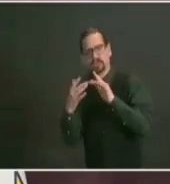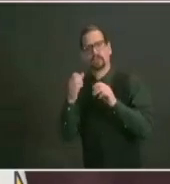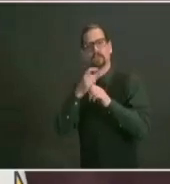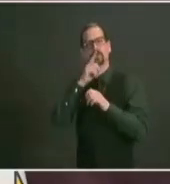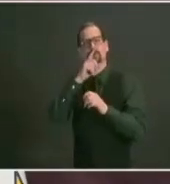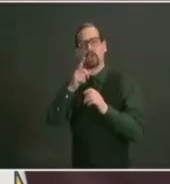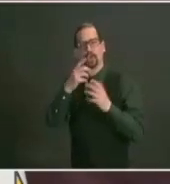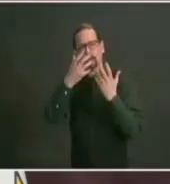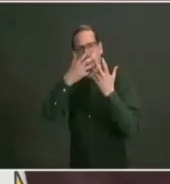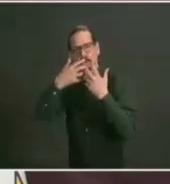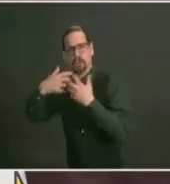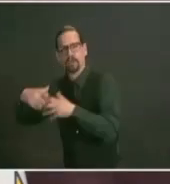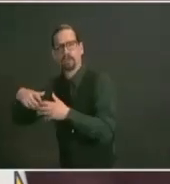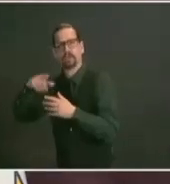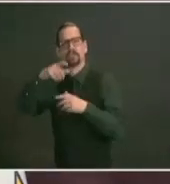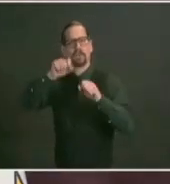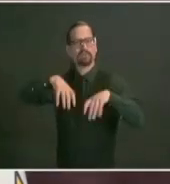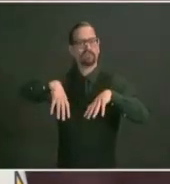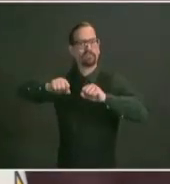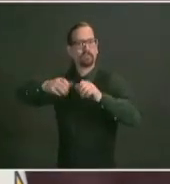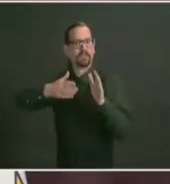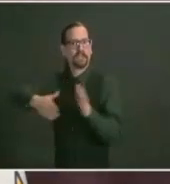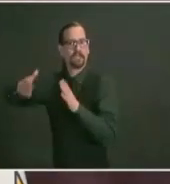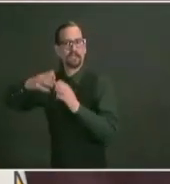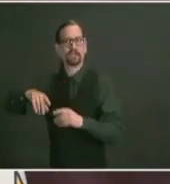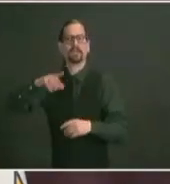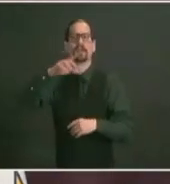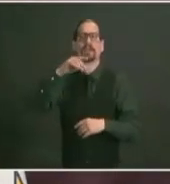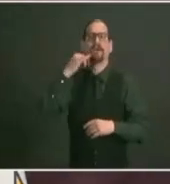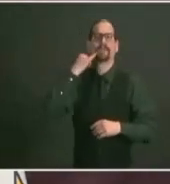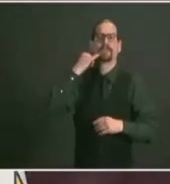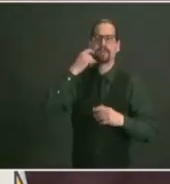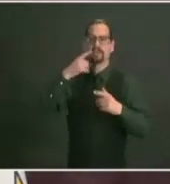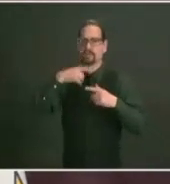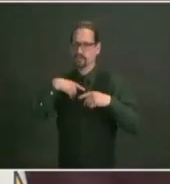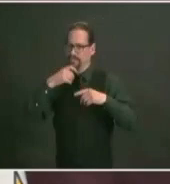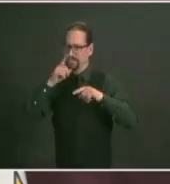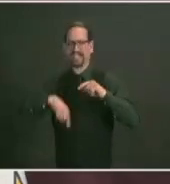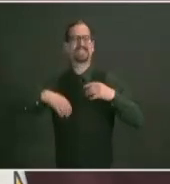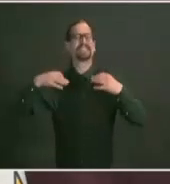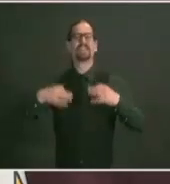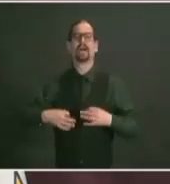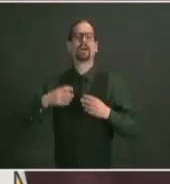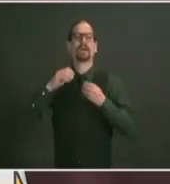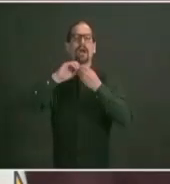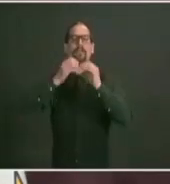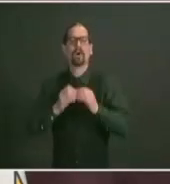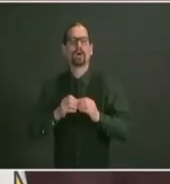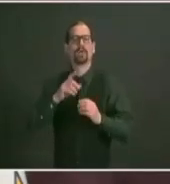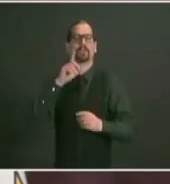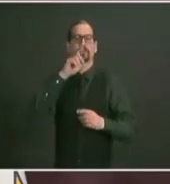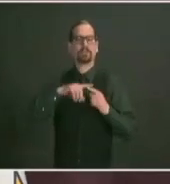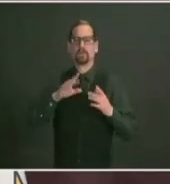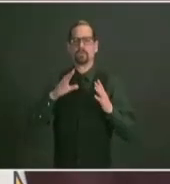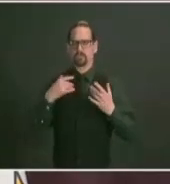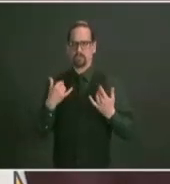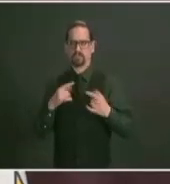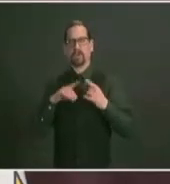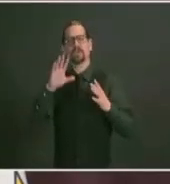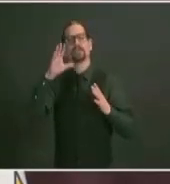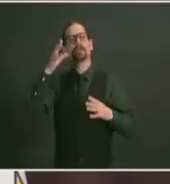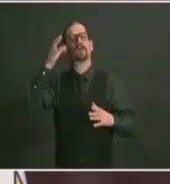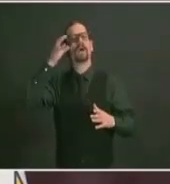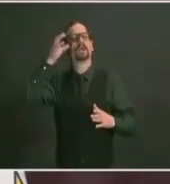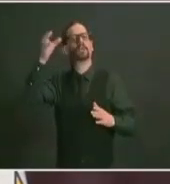that will be judged safe and the precise protocols that will be in place but that inventory will let us go about the work of